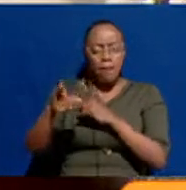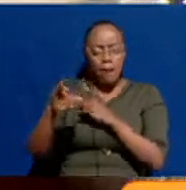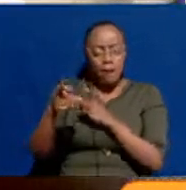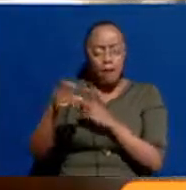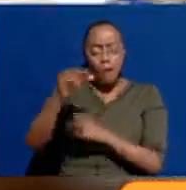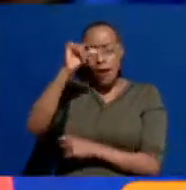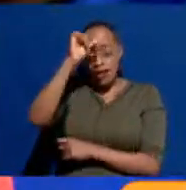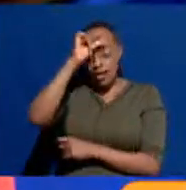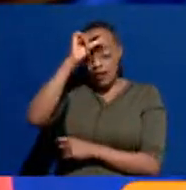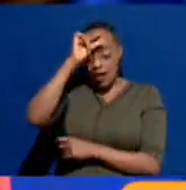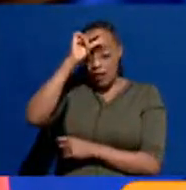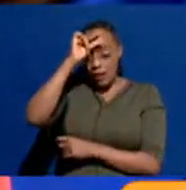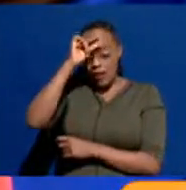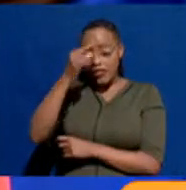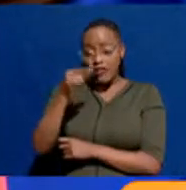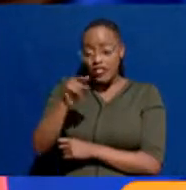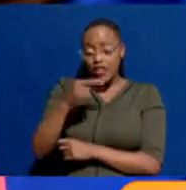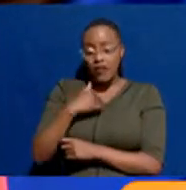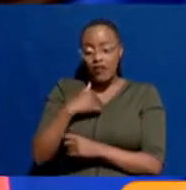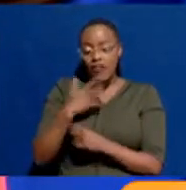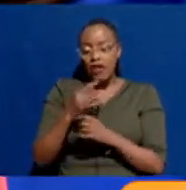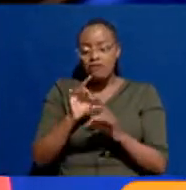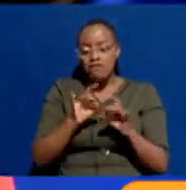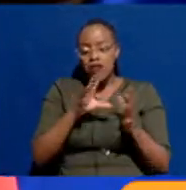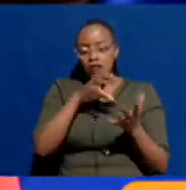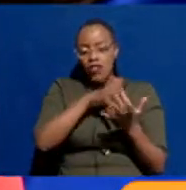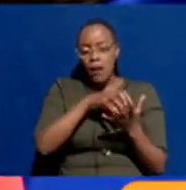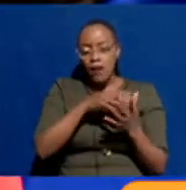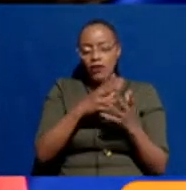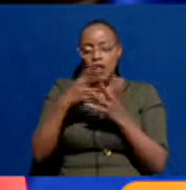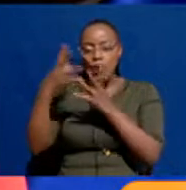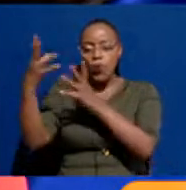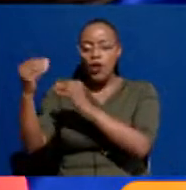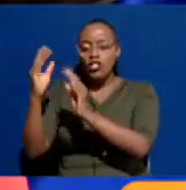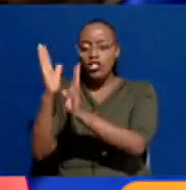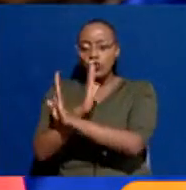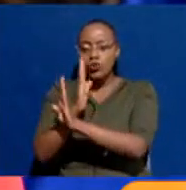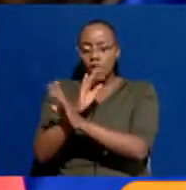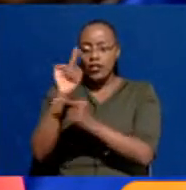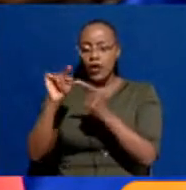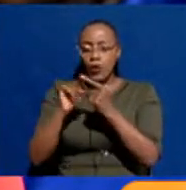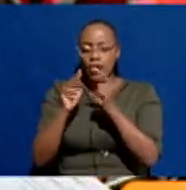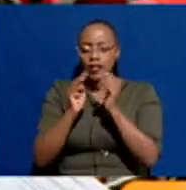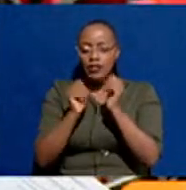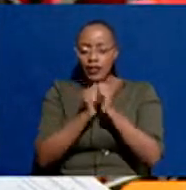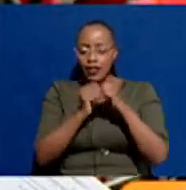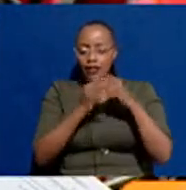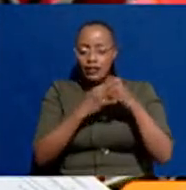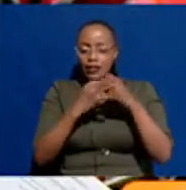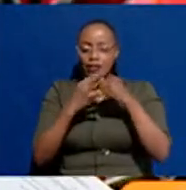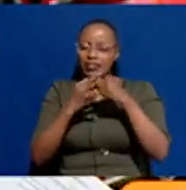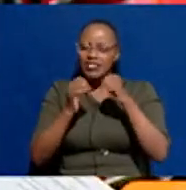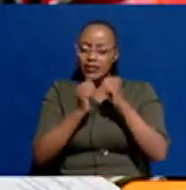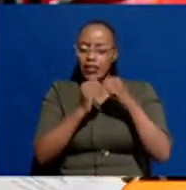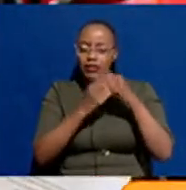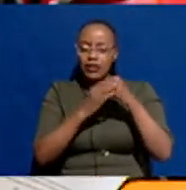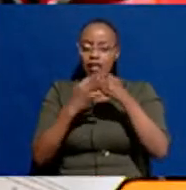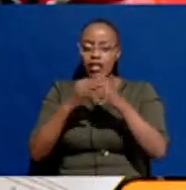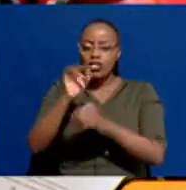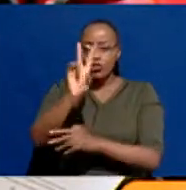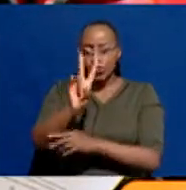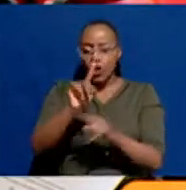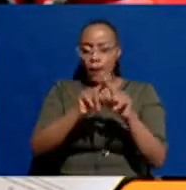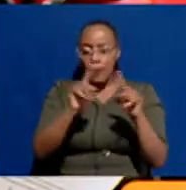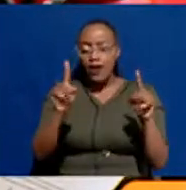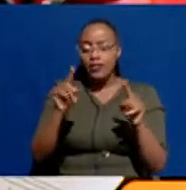government resulted in her leaving her post and going into exile in 1982. Nevertheless, an